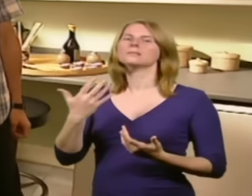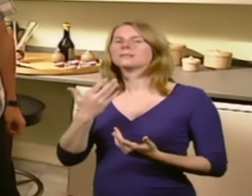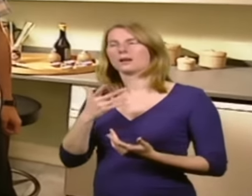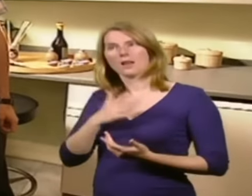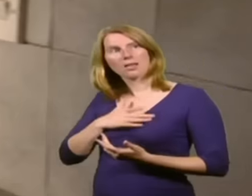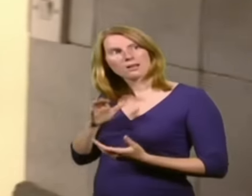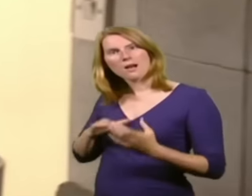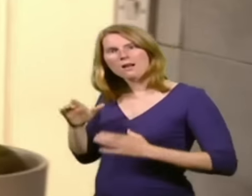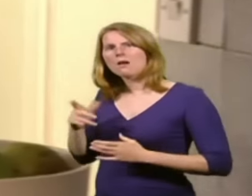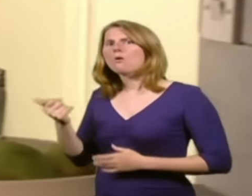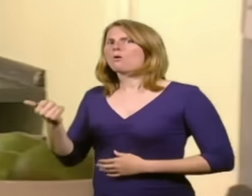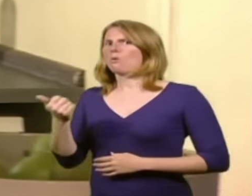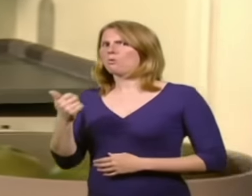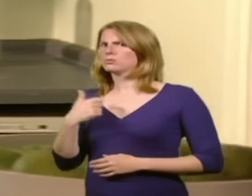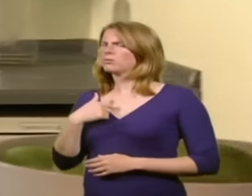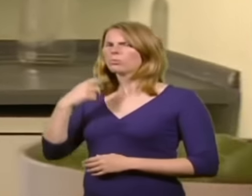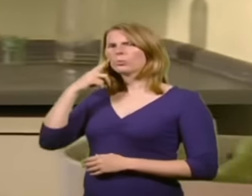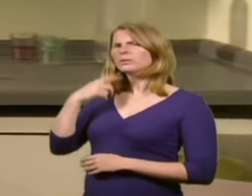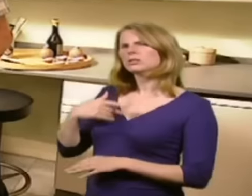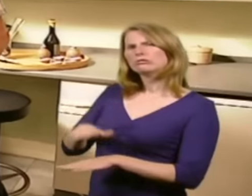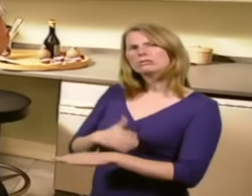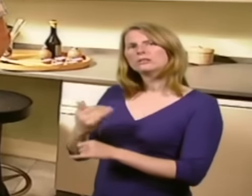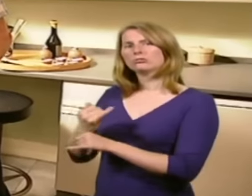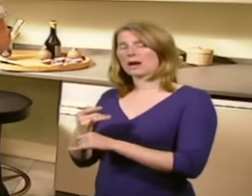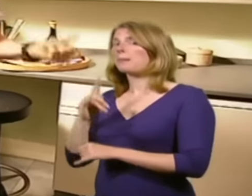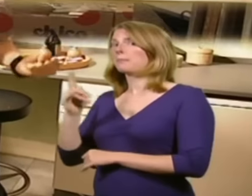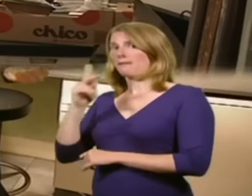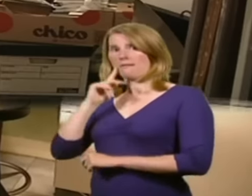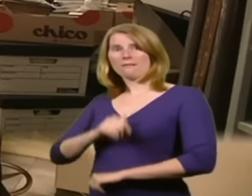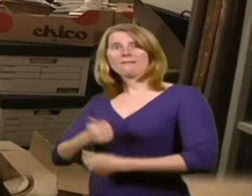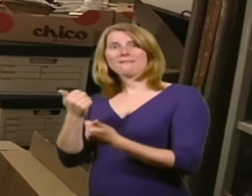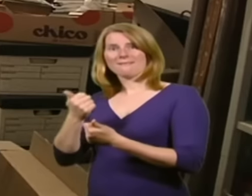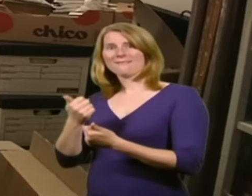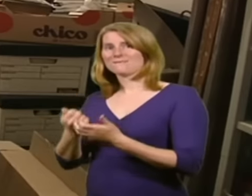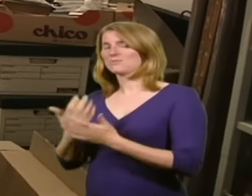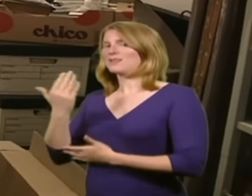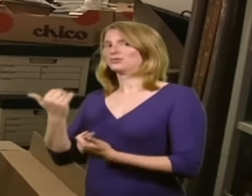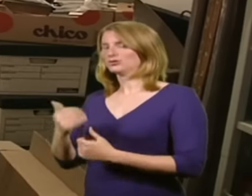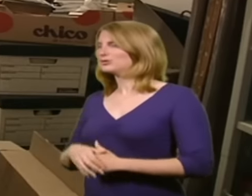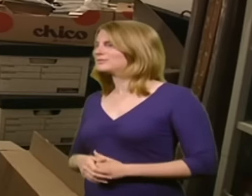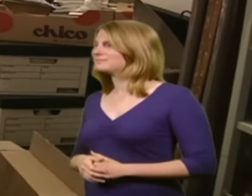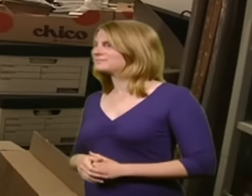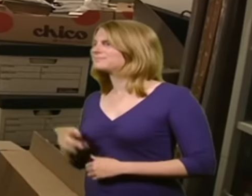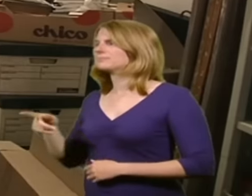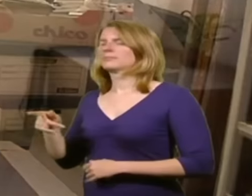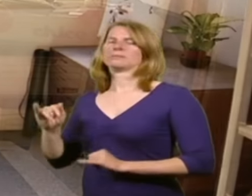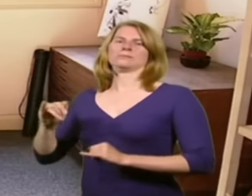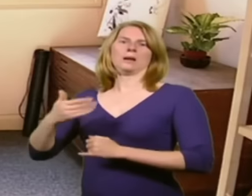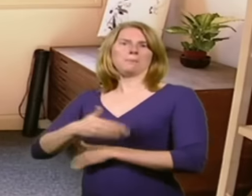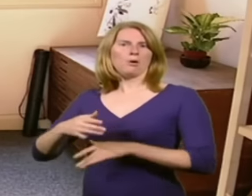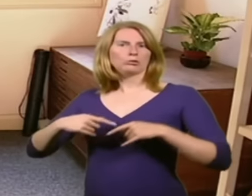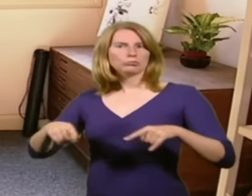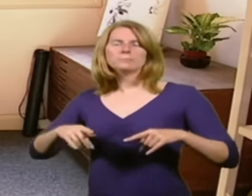It's good. The green and the gray. I wouldn't have put those together, but they work really well. It makes it quite fresh. The box room. No boxes.